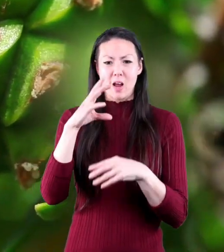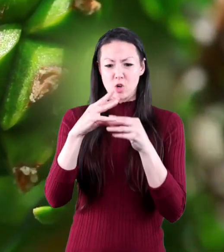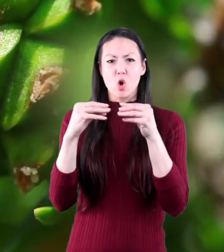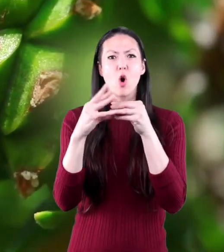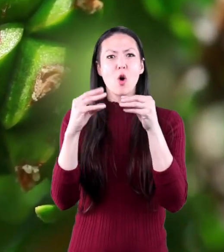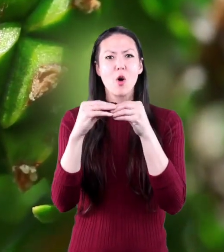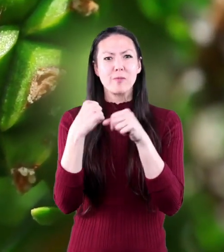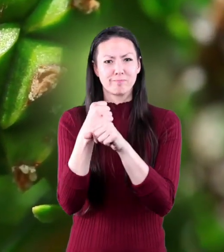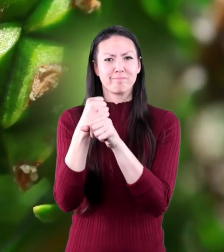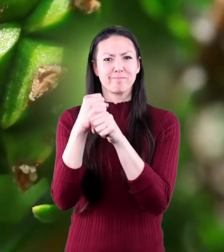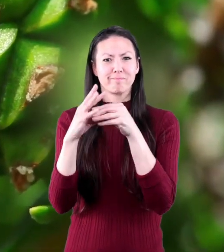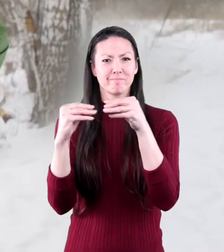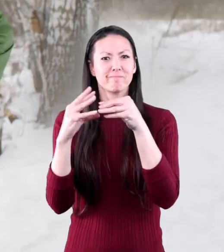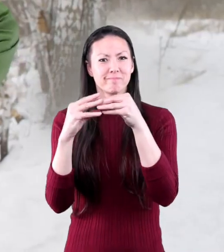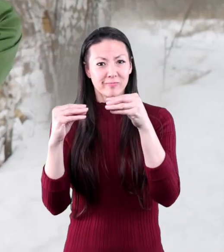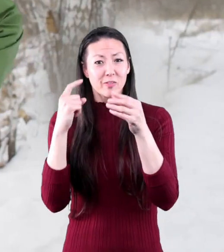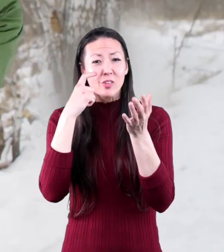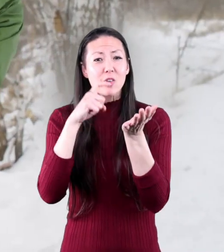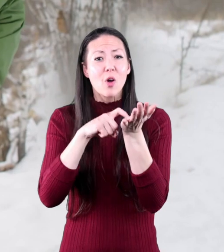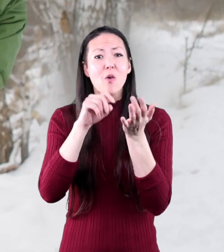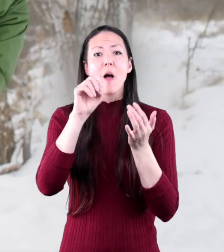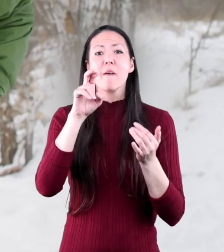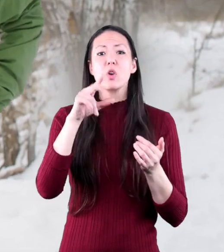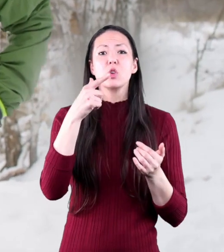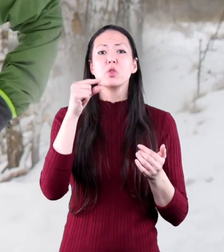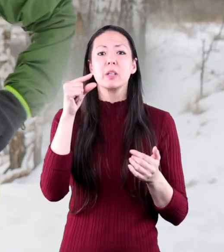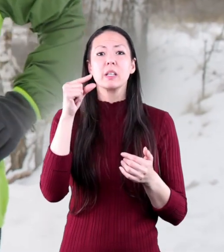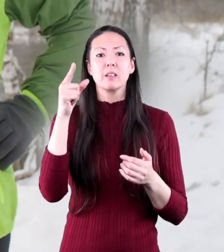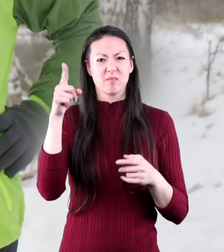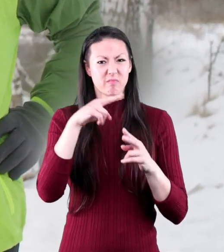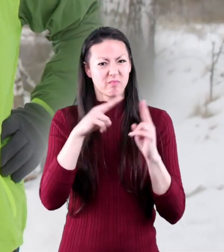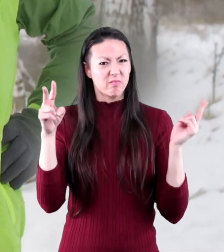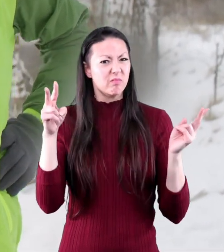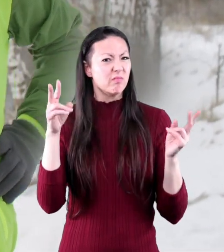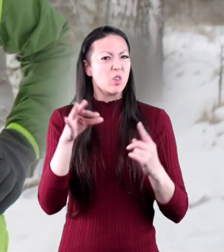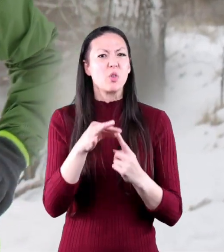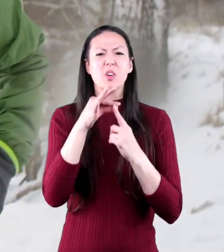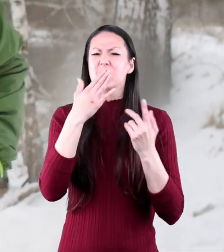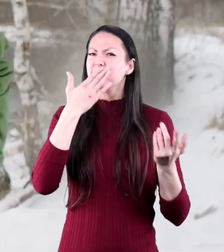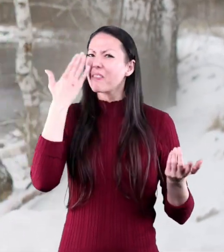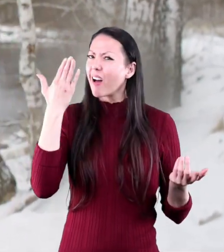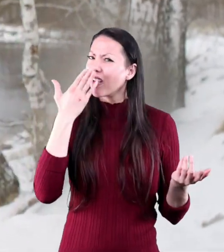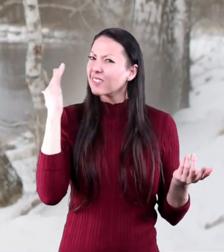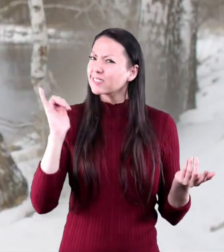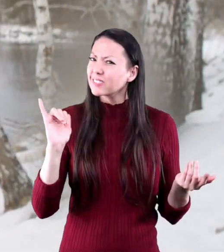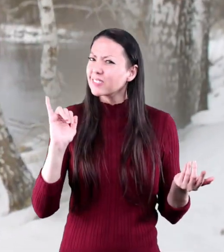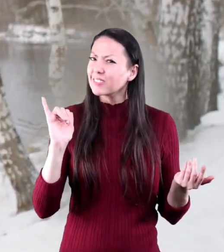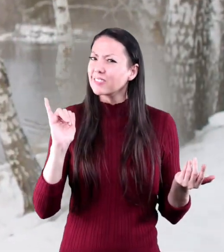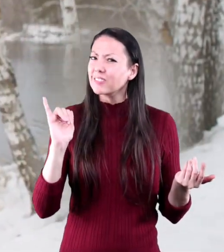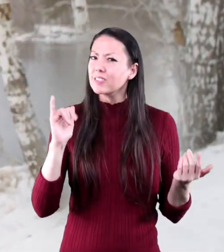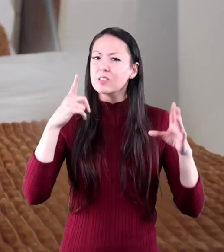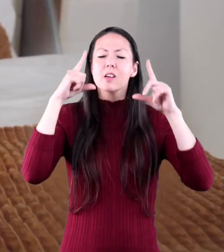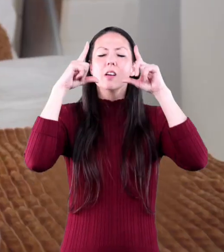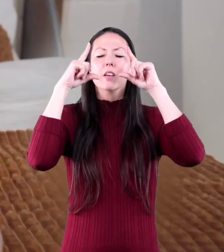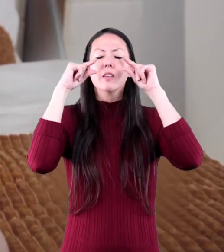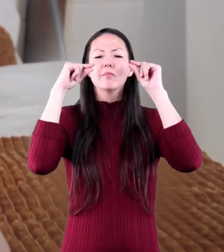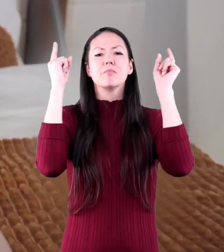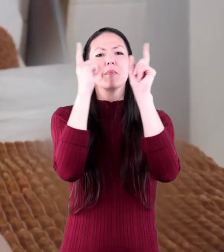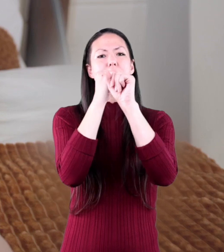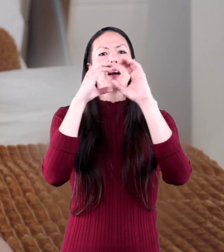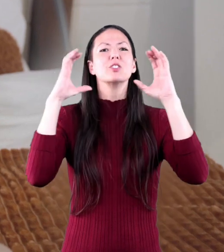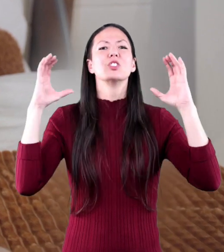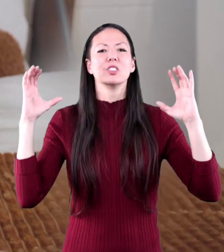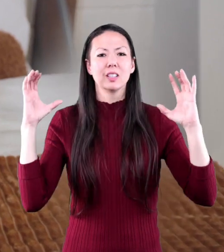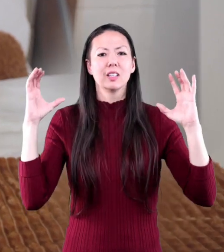produce pinecones. Have you ever noticed that a lot of evergreen trees have a unique smell too? Close your